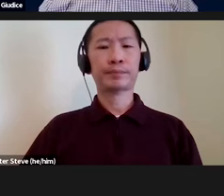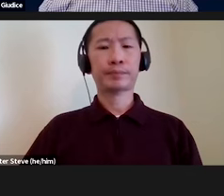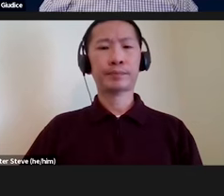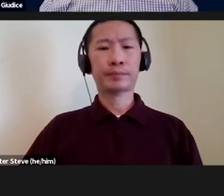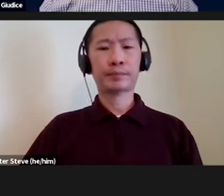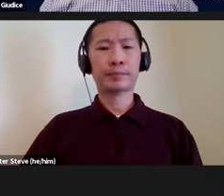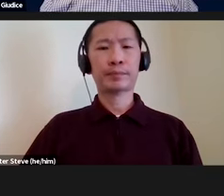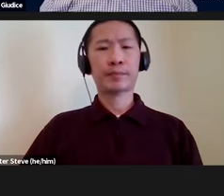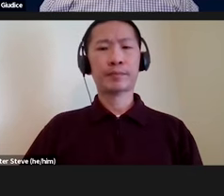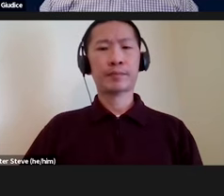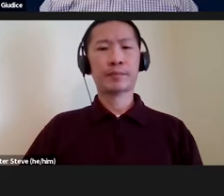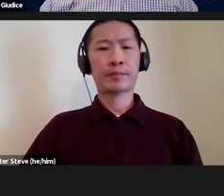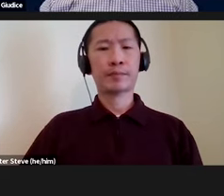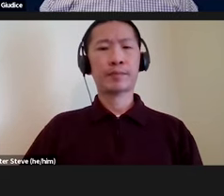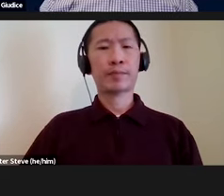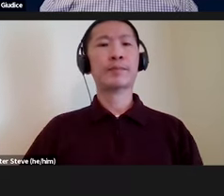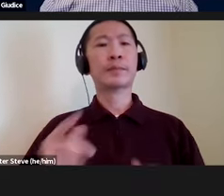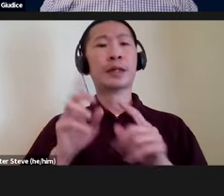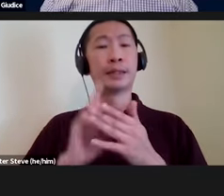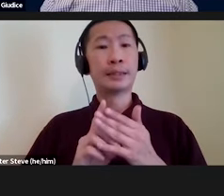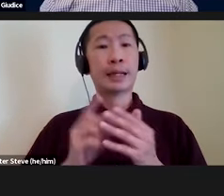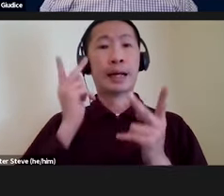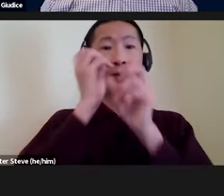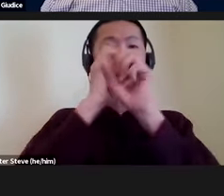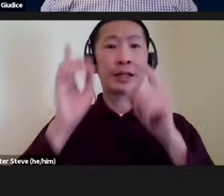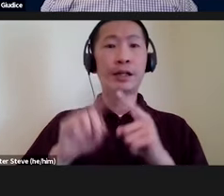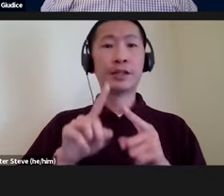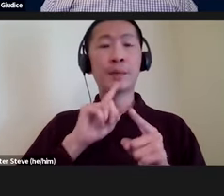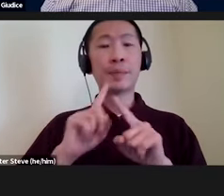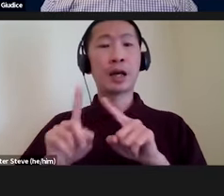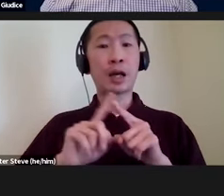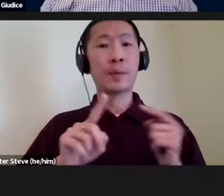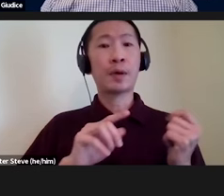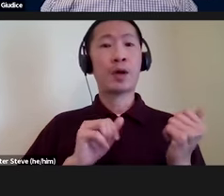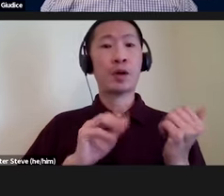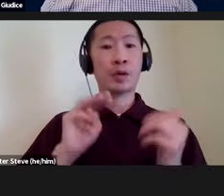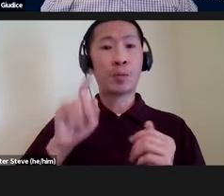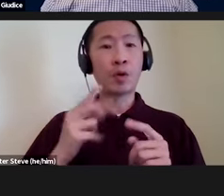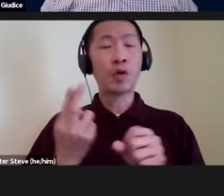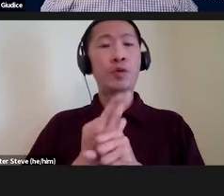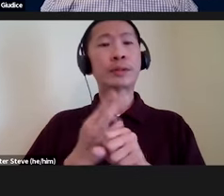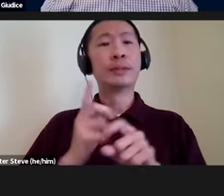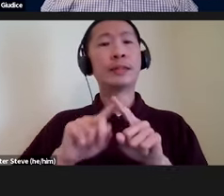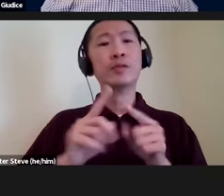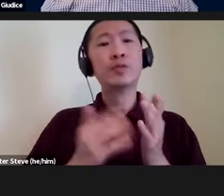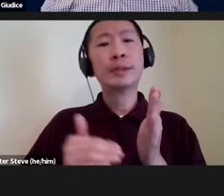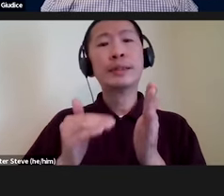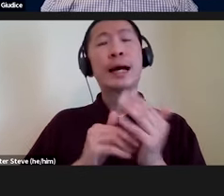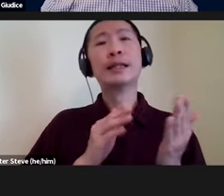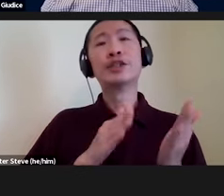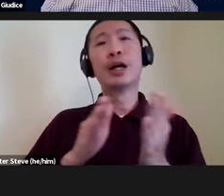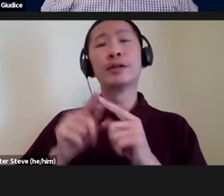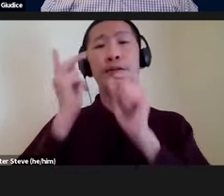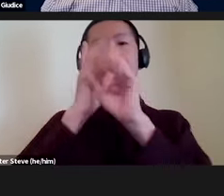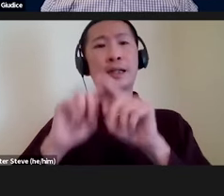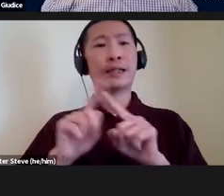Second guideline, designing visualizations to be inherently multimodal and using redundant channels of spatial information. So, again, using different ways